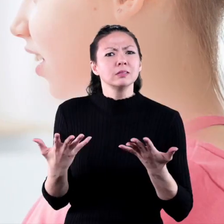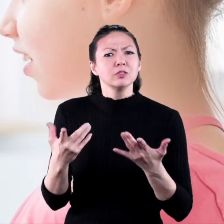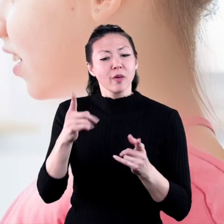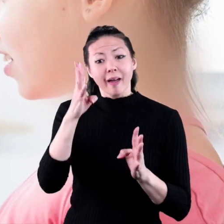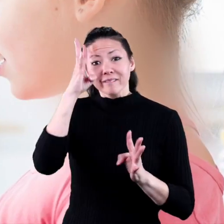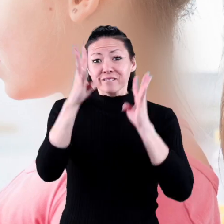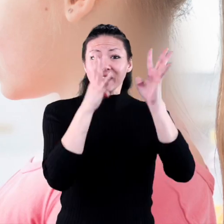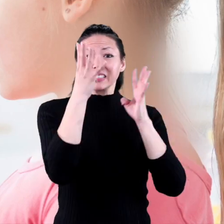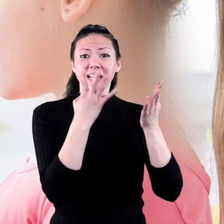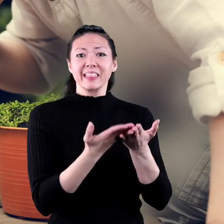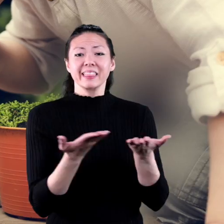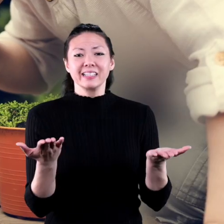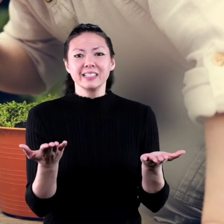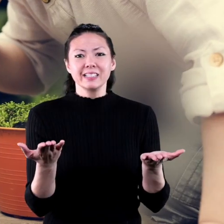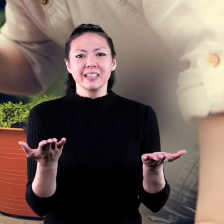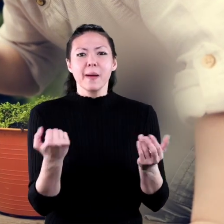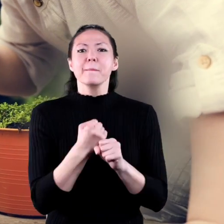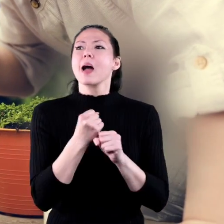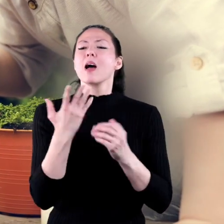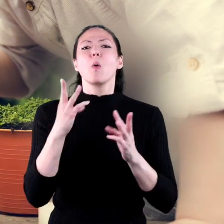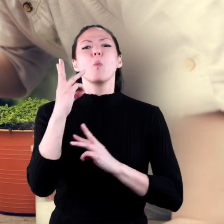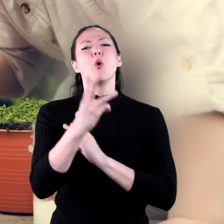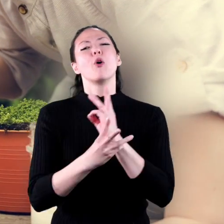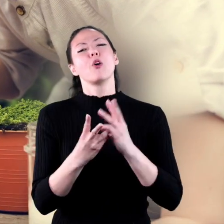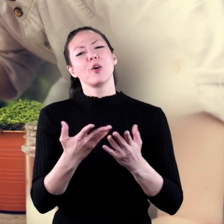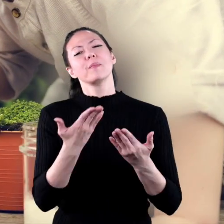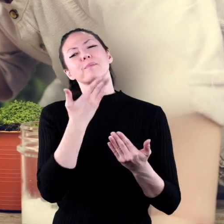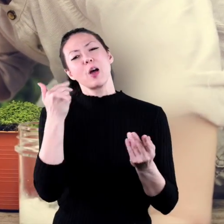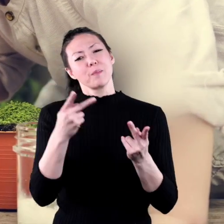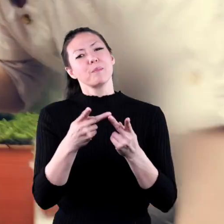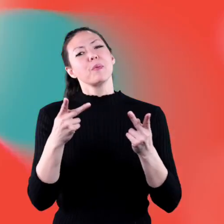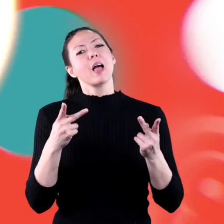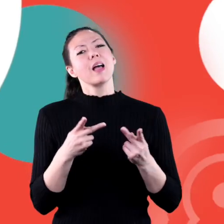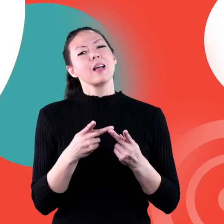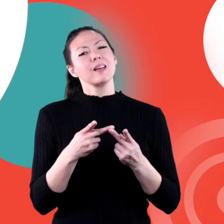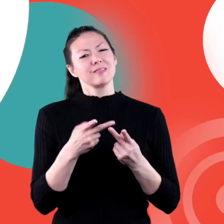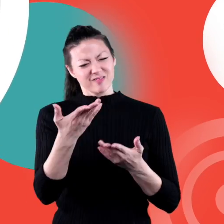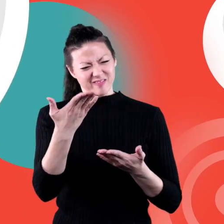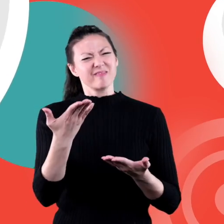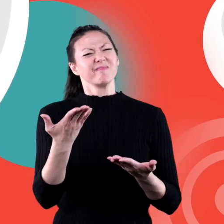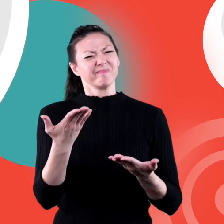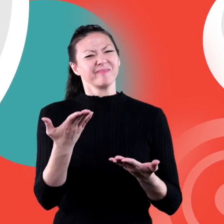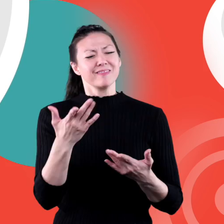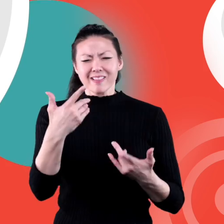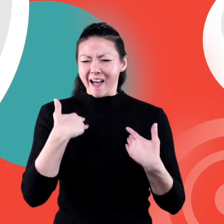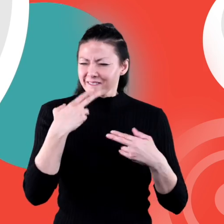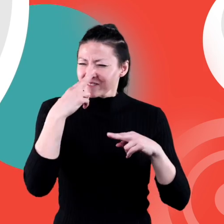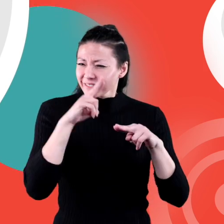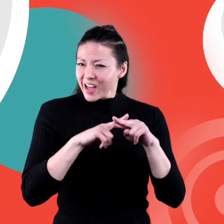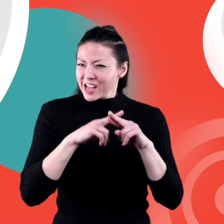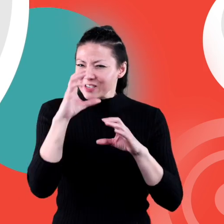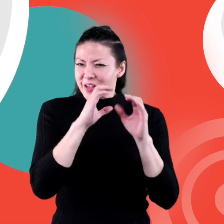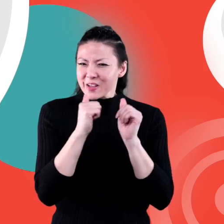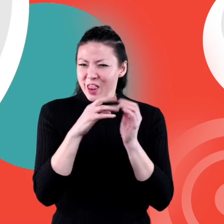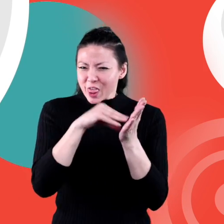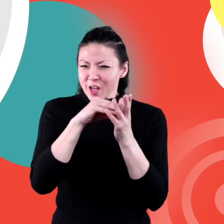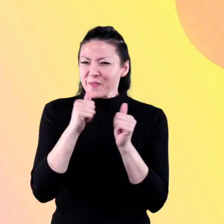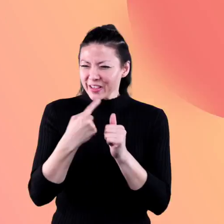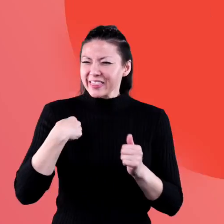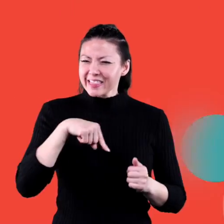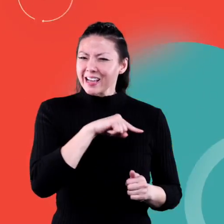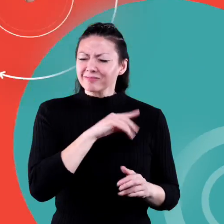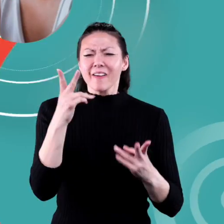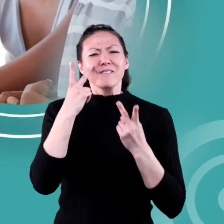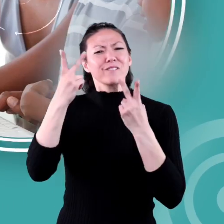things. Make this world a better place. You were born to do it. Hope you had fun learning with us. Visit